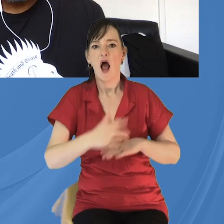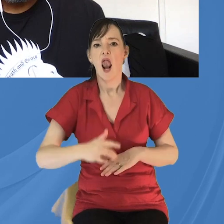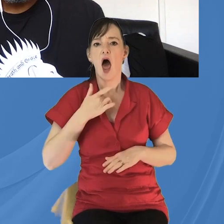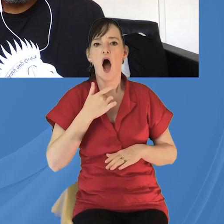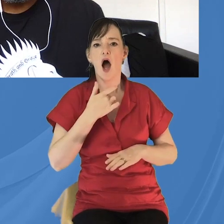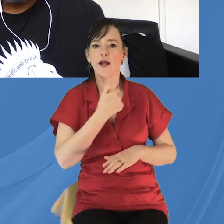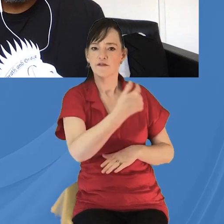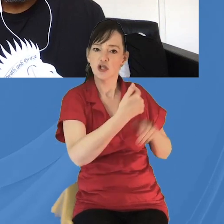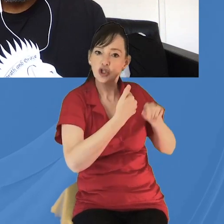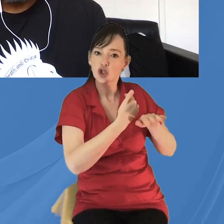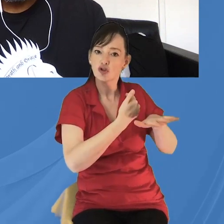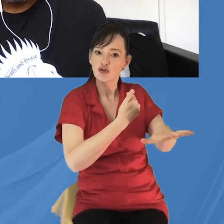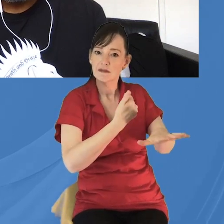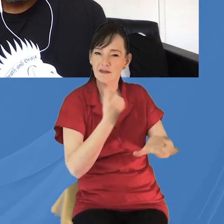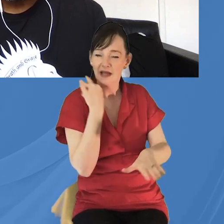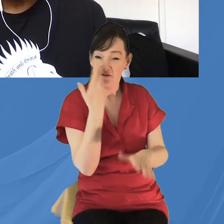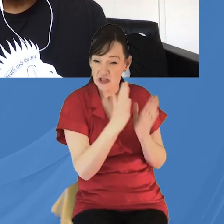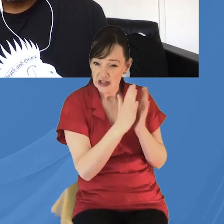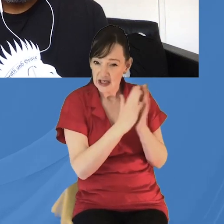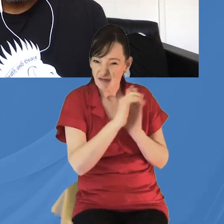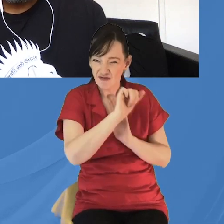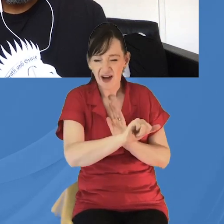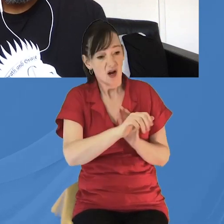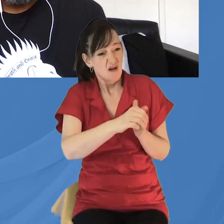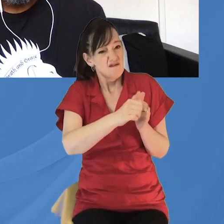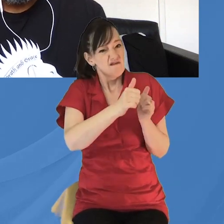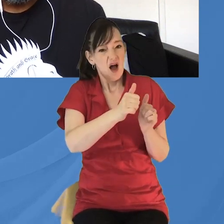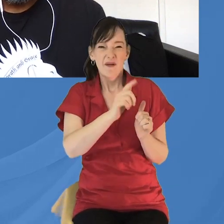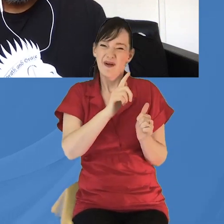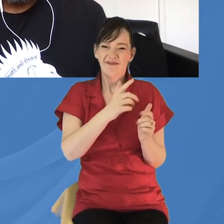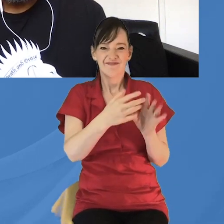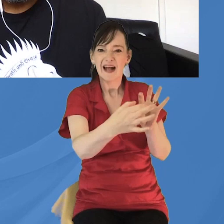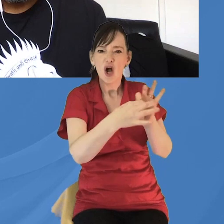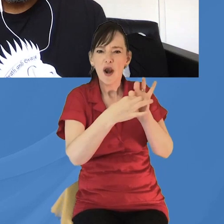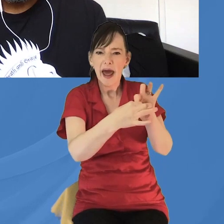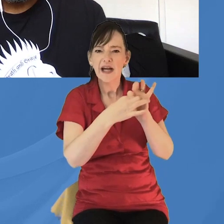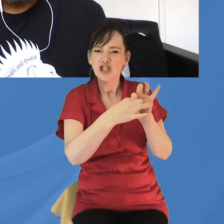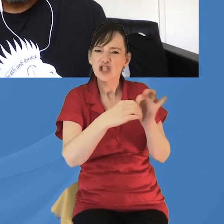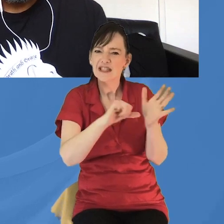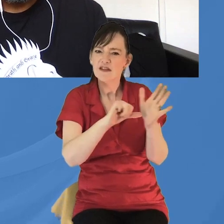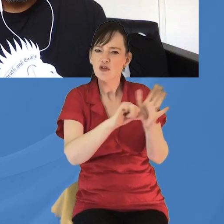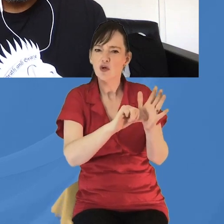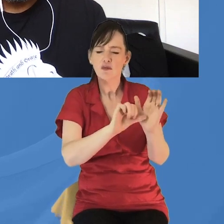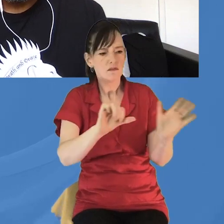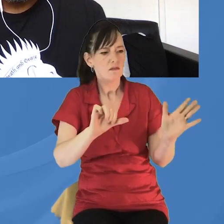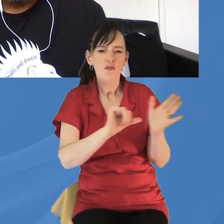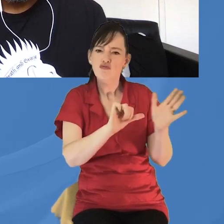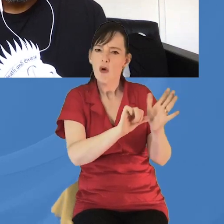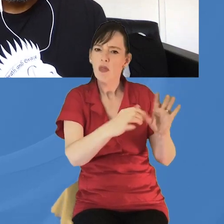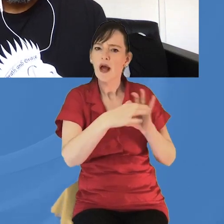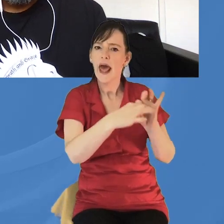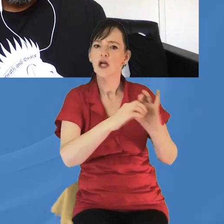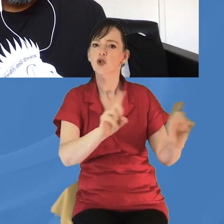enable us to connect well together, don't they? What are some of the issues in terms of connecting and how have you been addressing those?